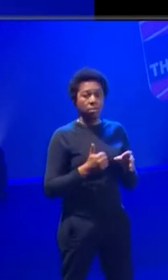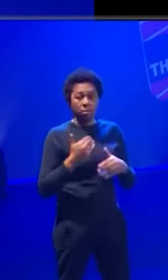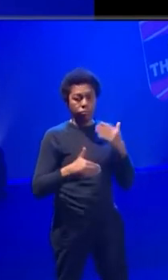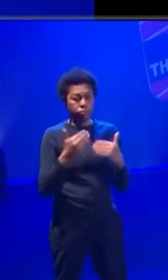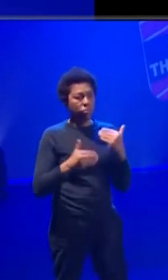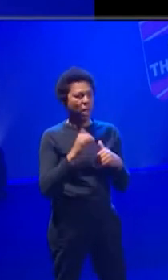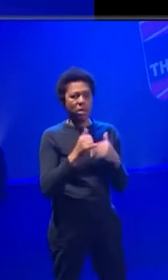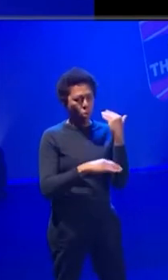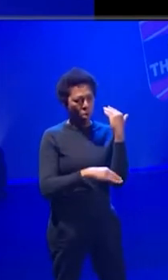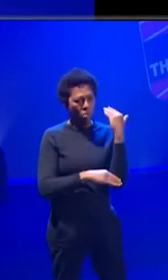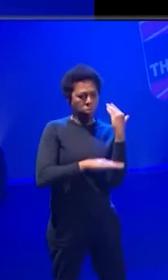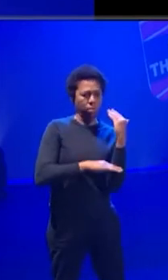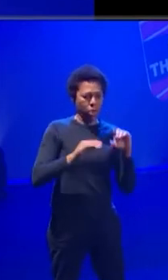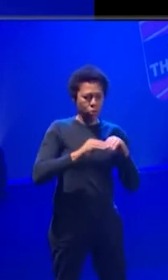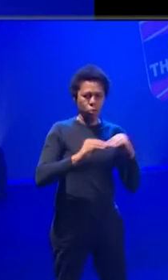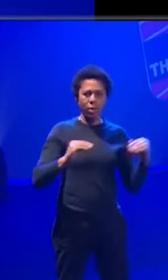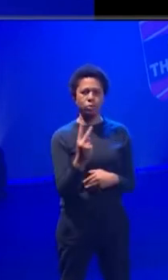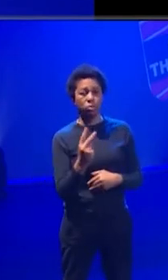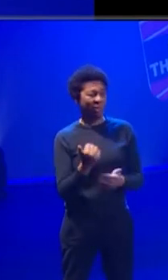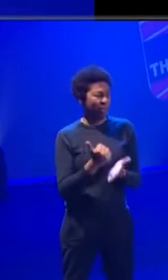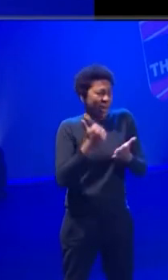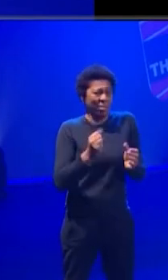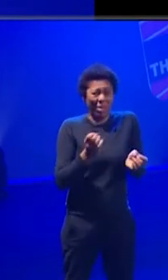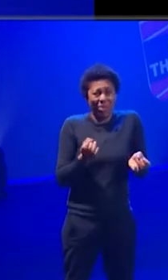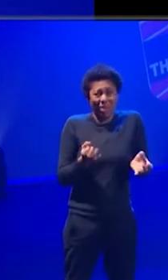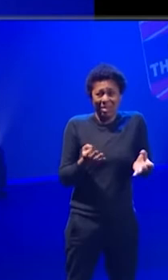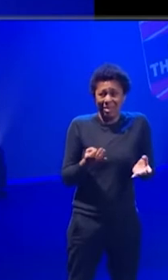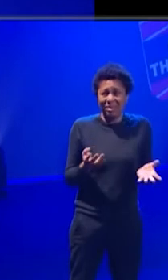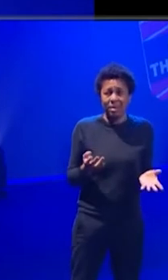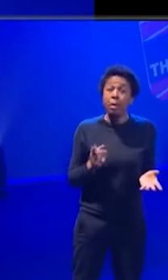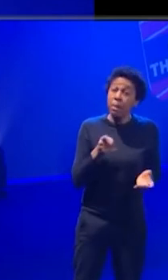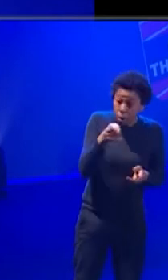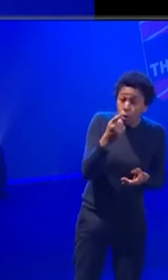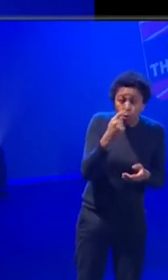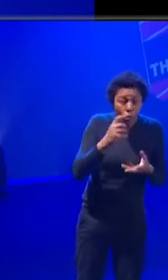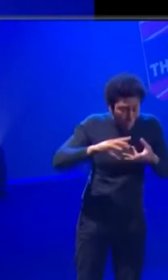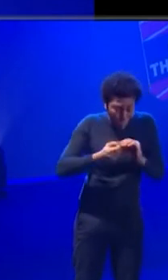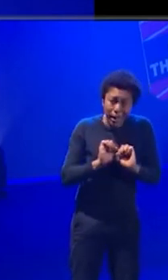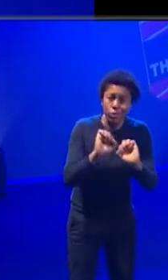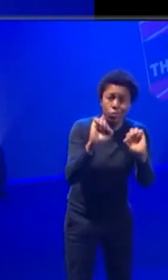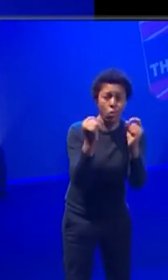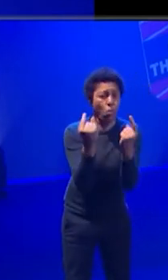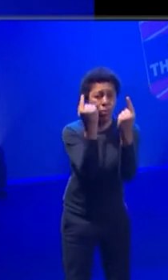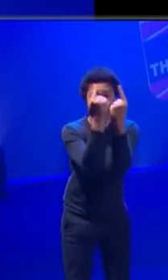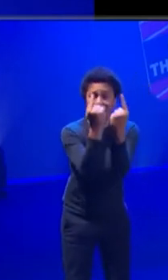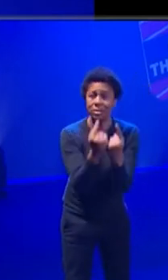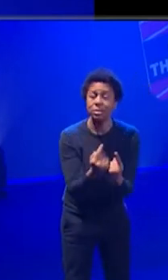level two or whatever, then that's great. But here, like you can make your own sort of thing, whether that's so I've gone down the thing of being,